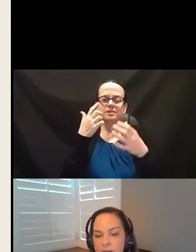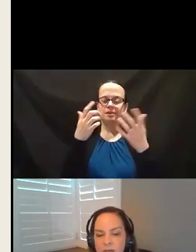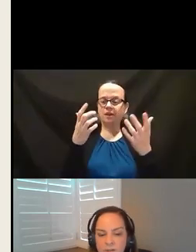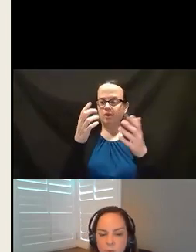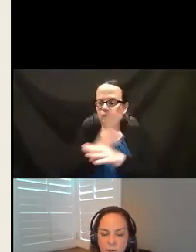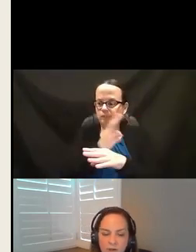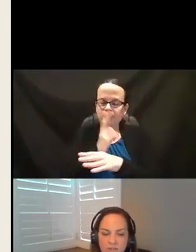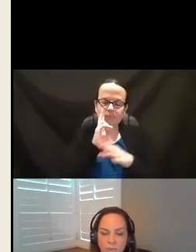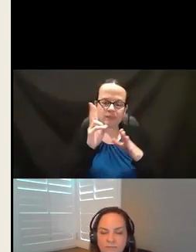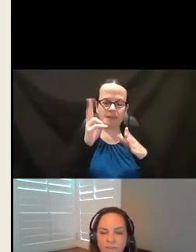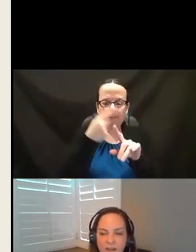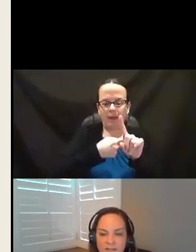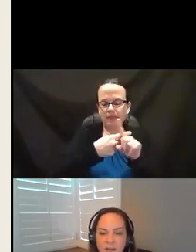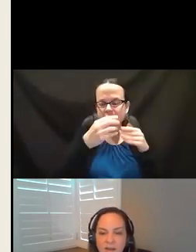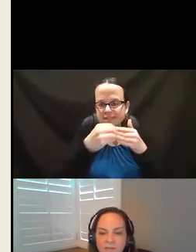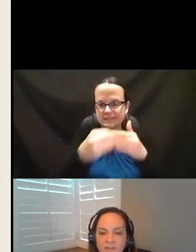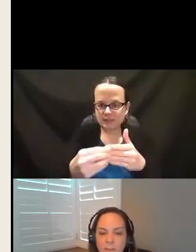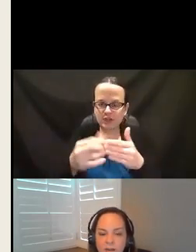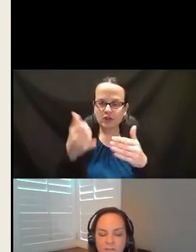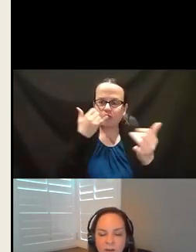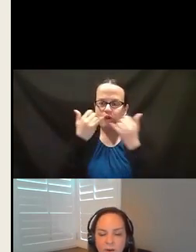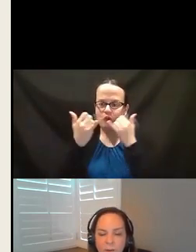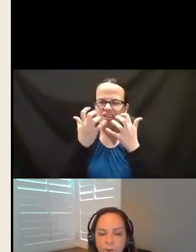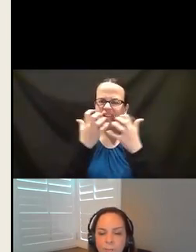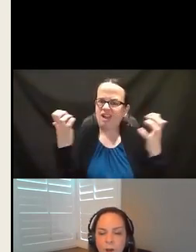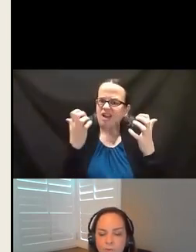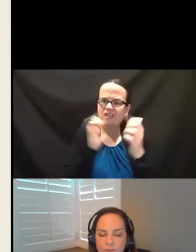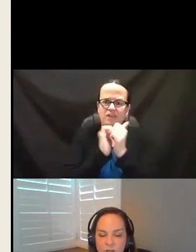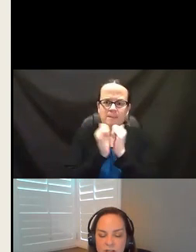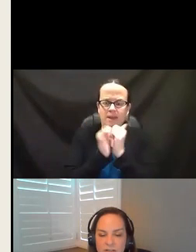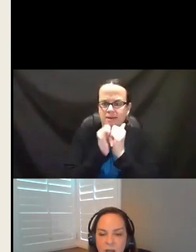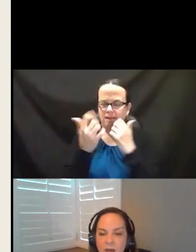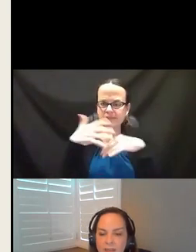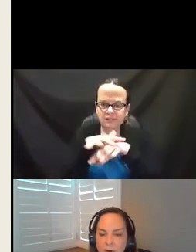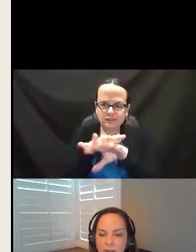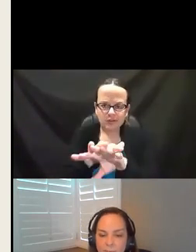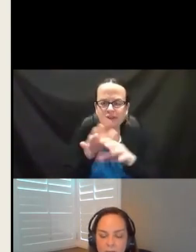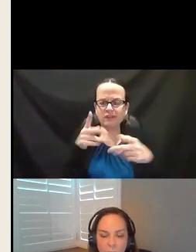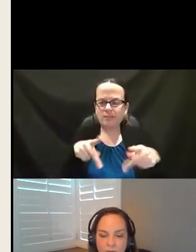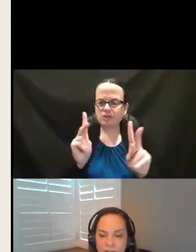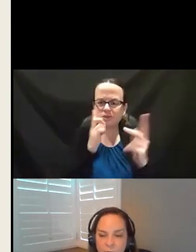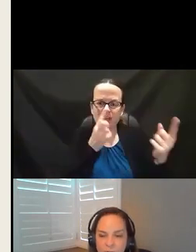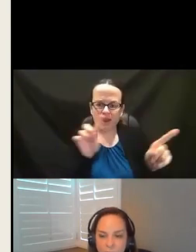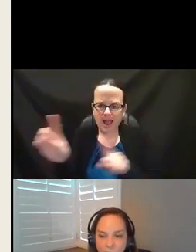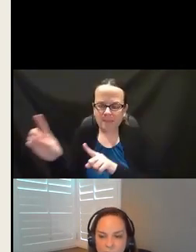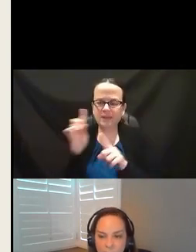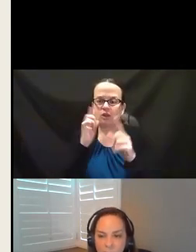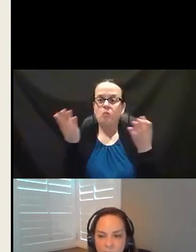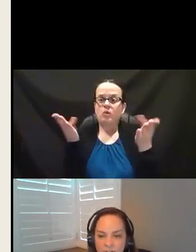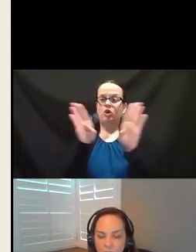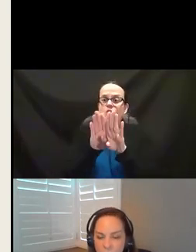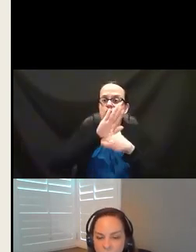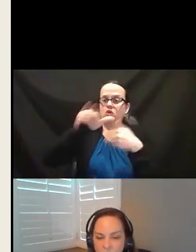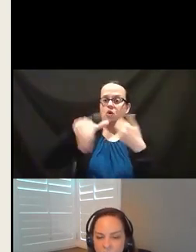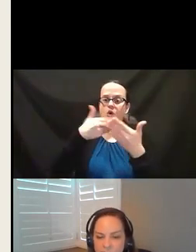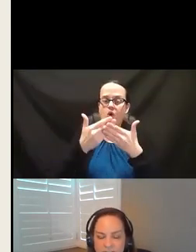steering committee Zoom calls. We have lots of competitive integrated employment opportunities that are happening. We've closed all of our